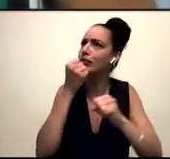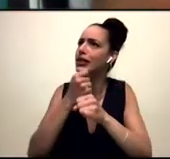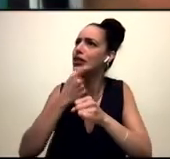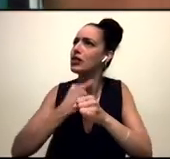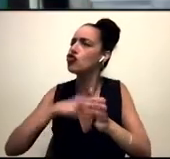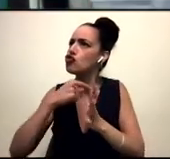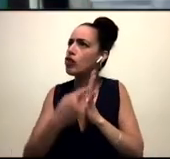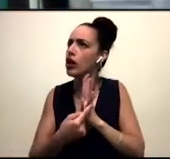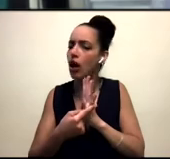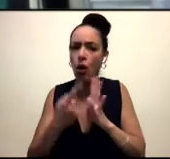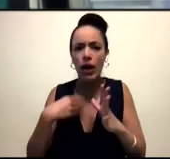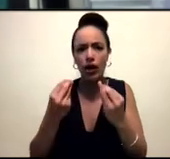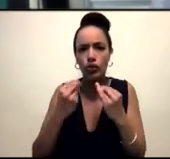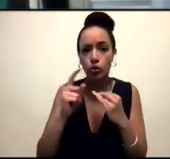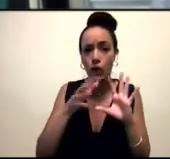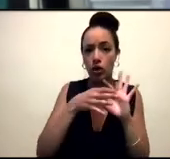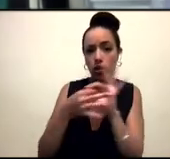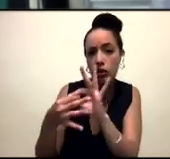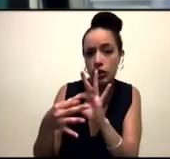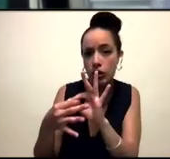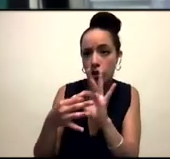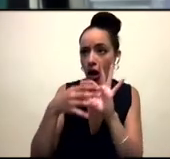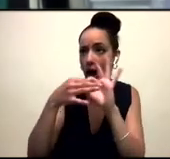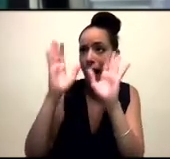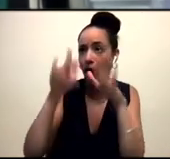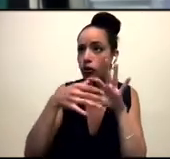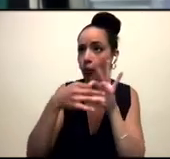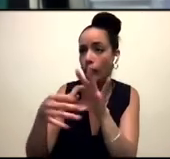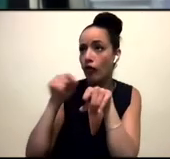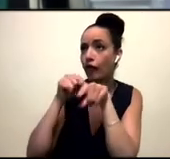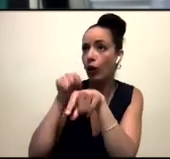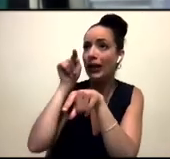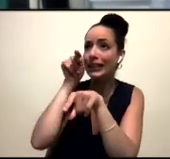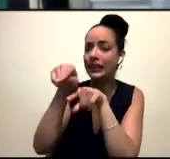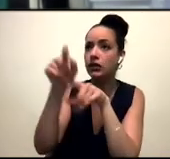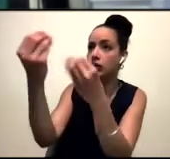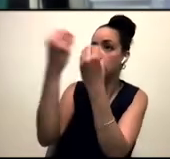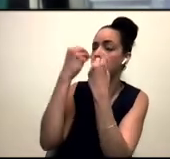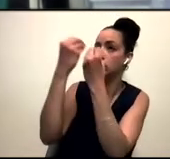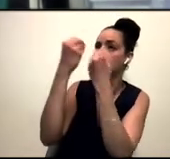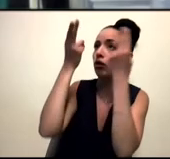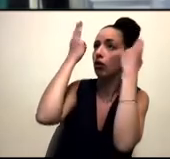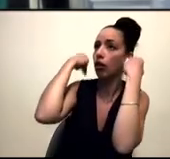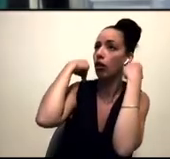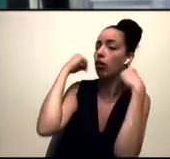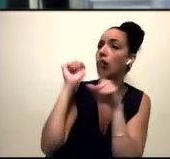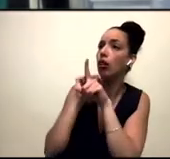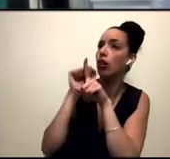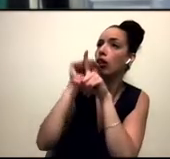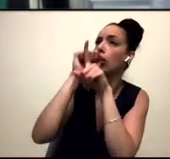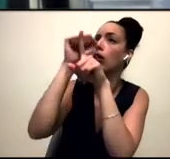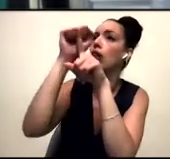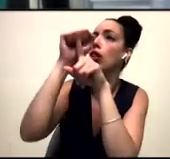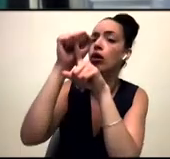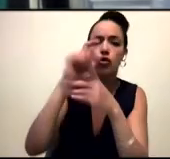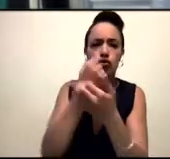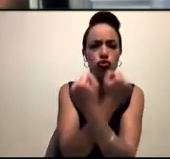is allegiance, then what does the nation become, right? When we're taught about what does it mean to build strong interdependent community, then what the fuck really